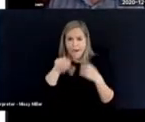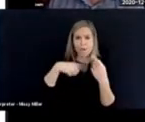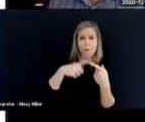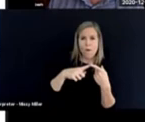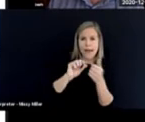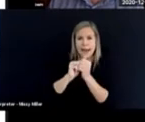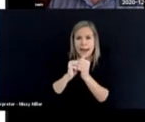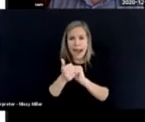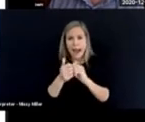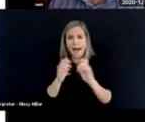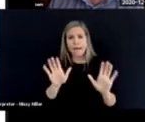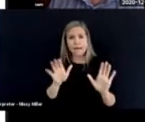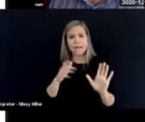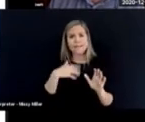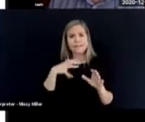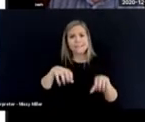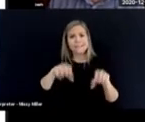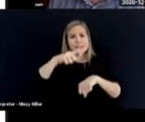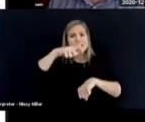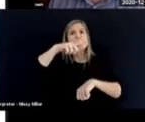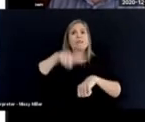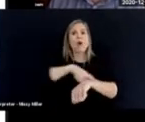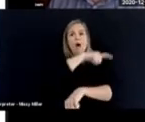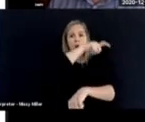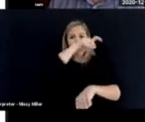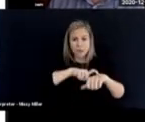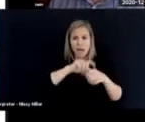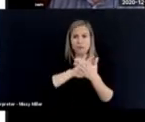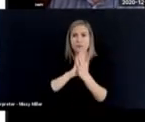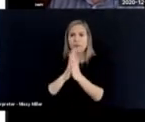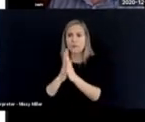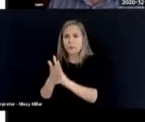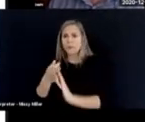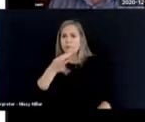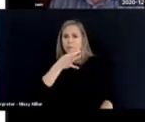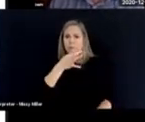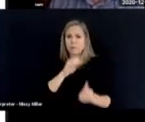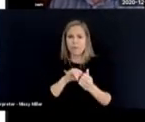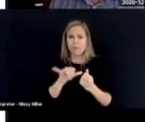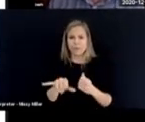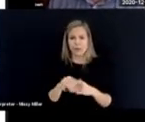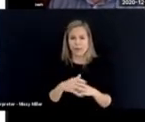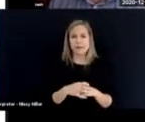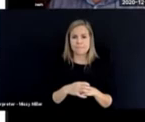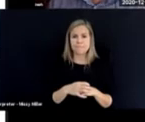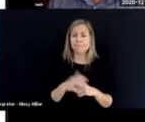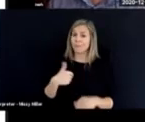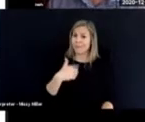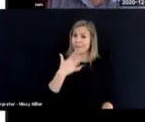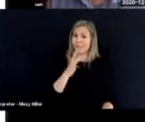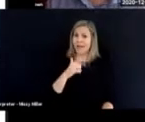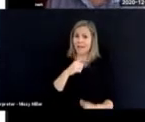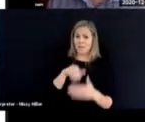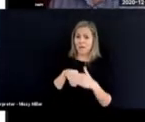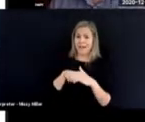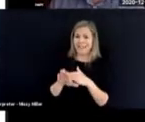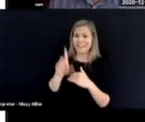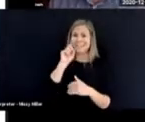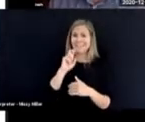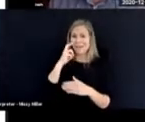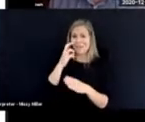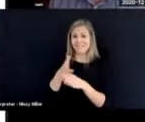long time to master. And I'm lucky because when I came into the deafblind field 37 years ago,